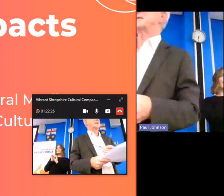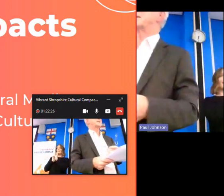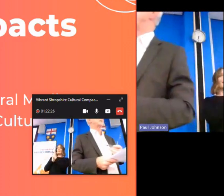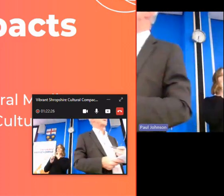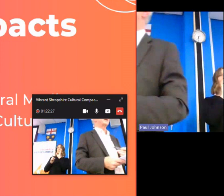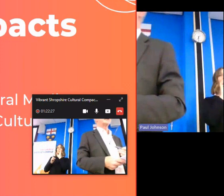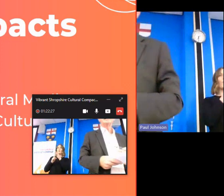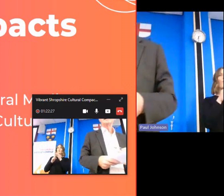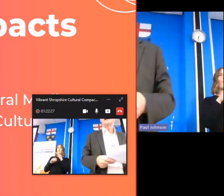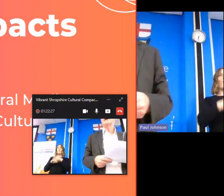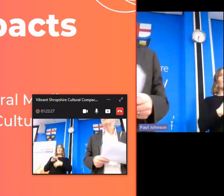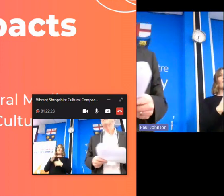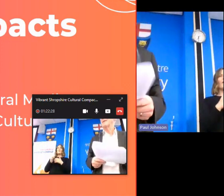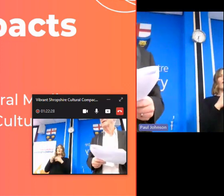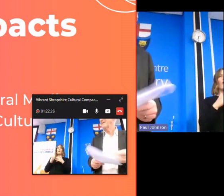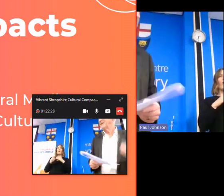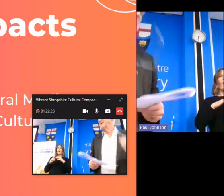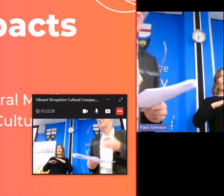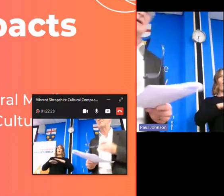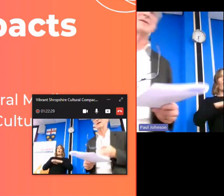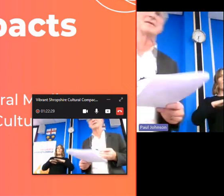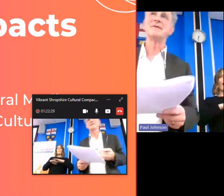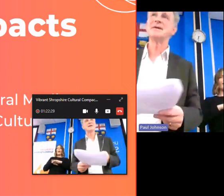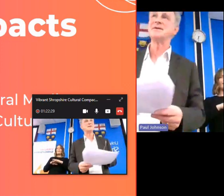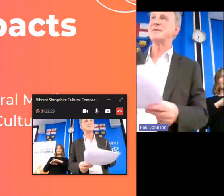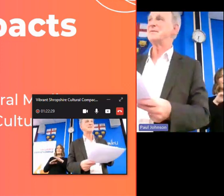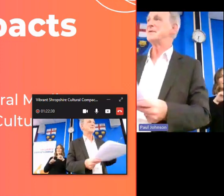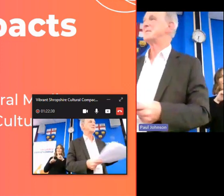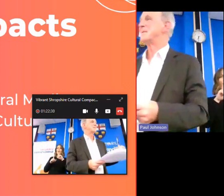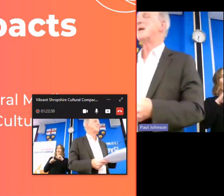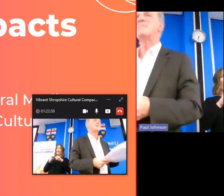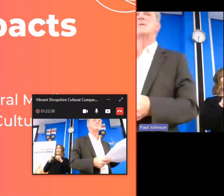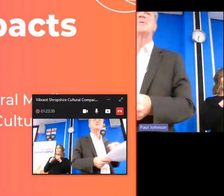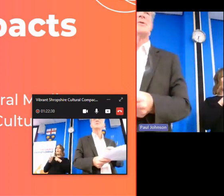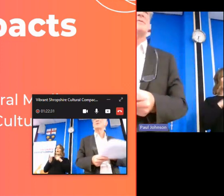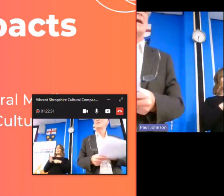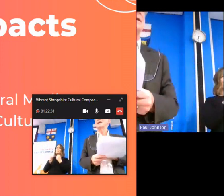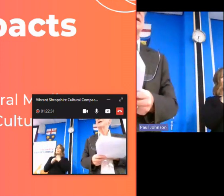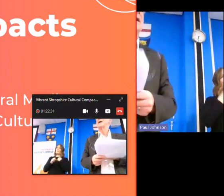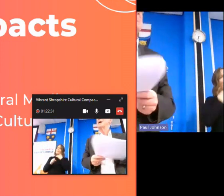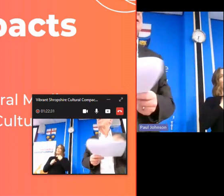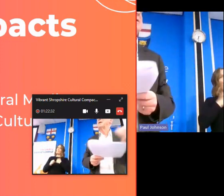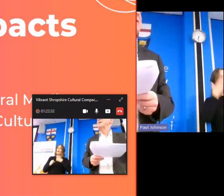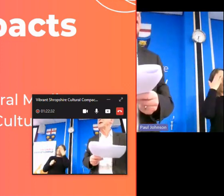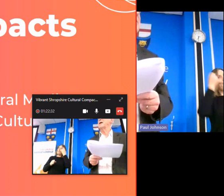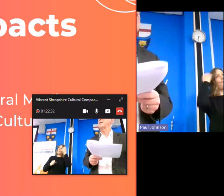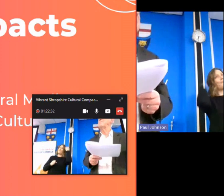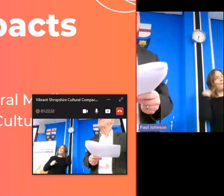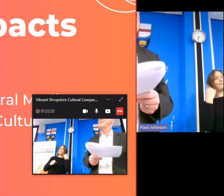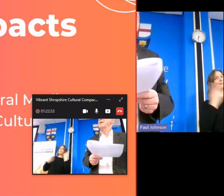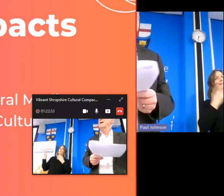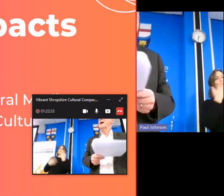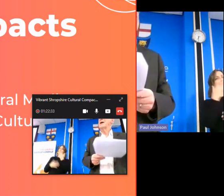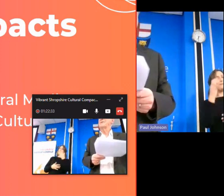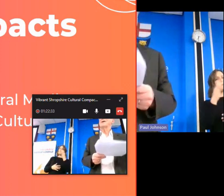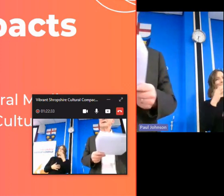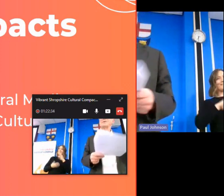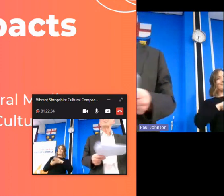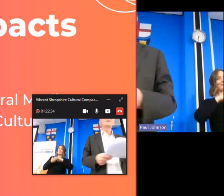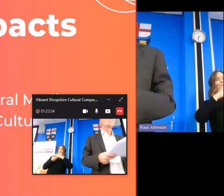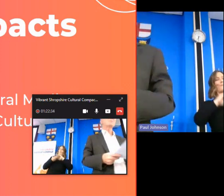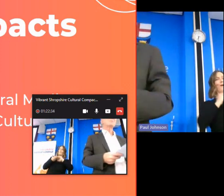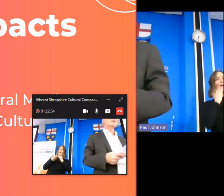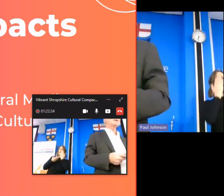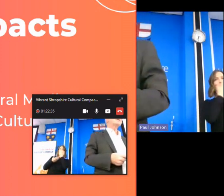about compacts as well um it flicks me back to 1950s and my mum and all of that but um i